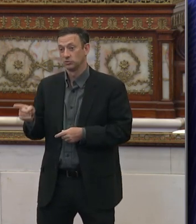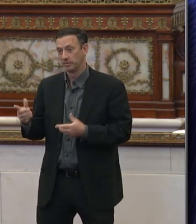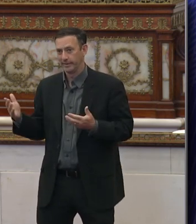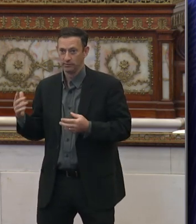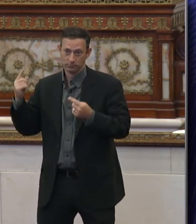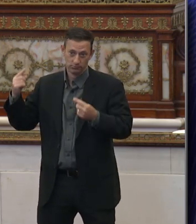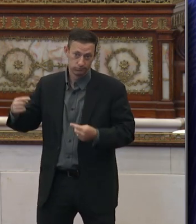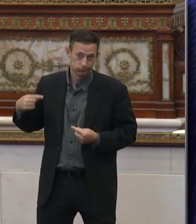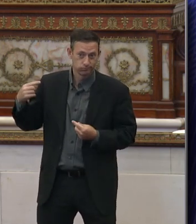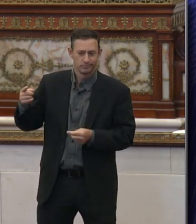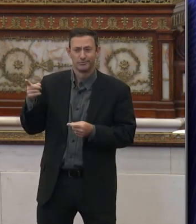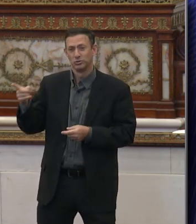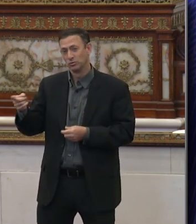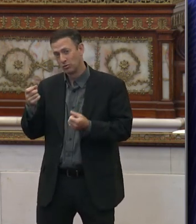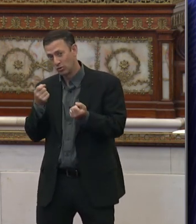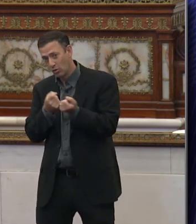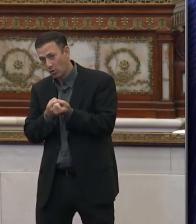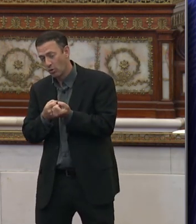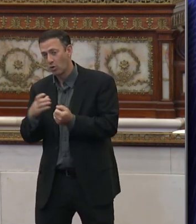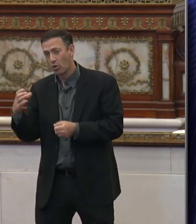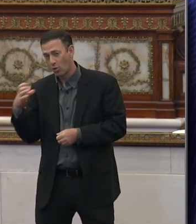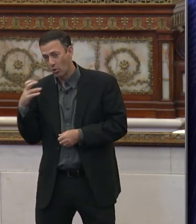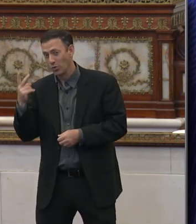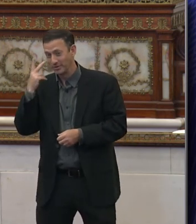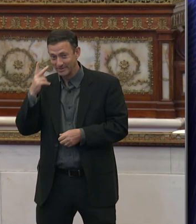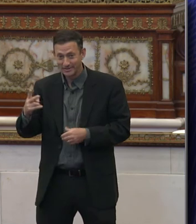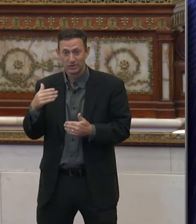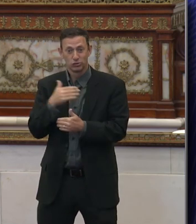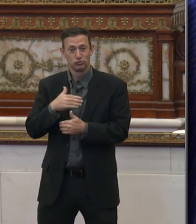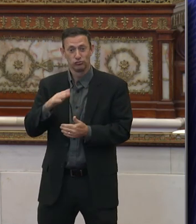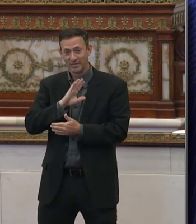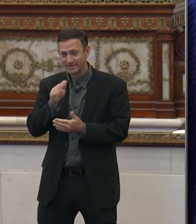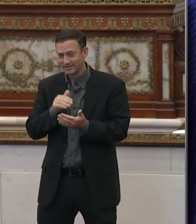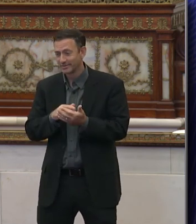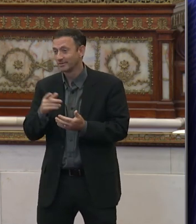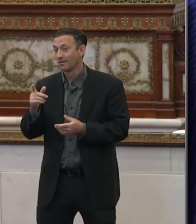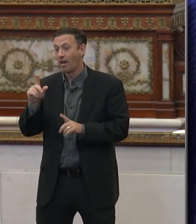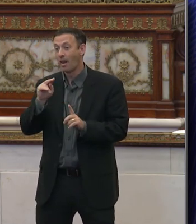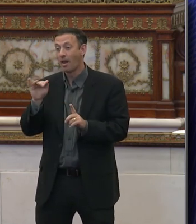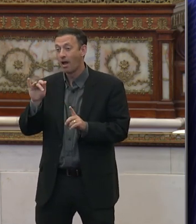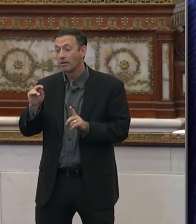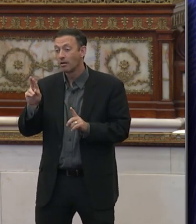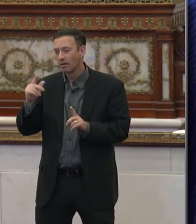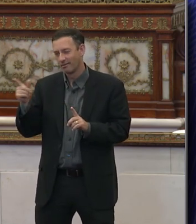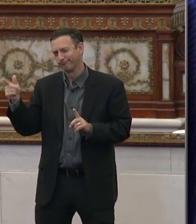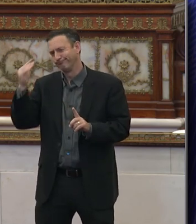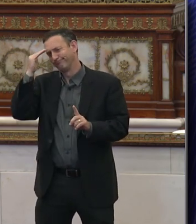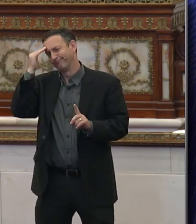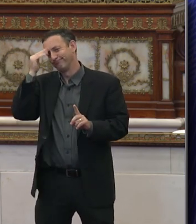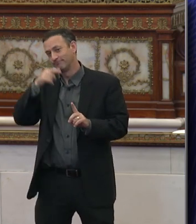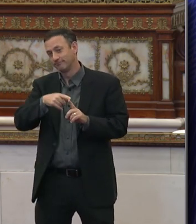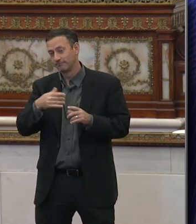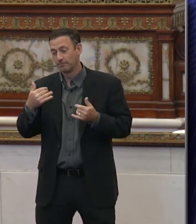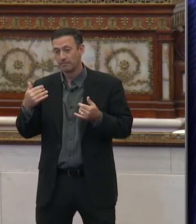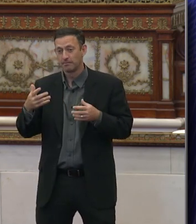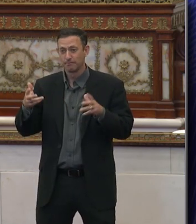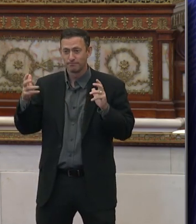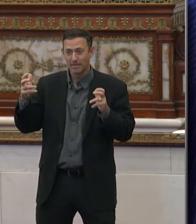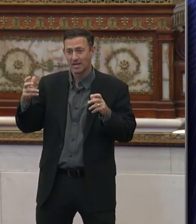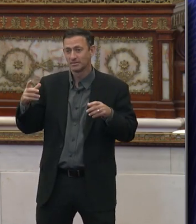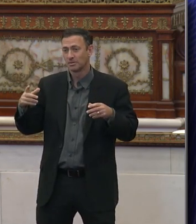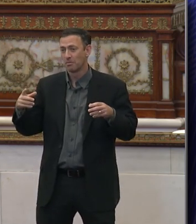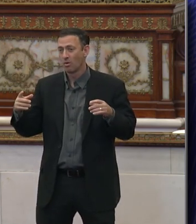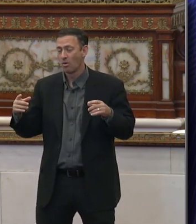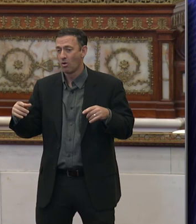you're, as a coach, you've seen these rec centers. I mean, you know what it's like over at Lonnie Young and the basketball courts and the,